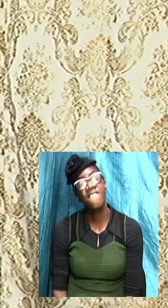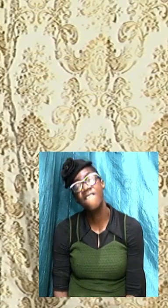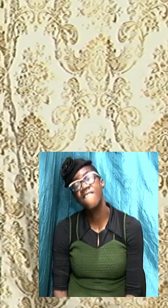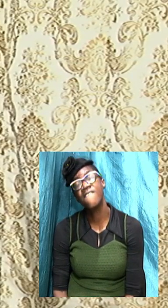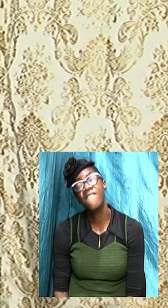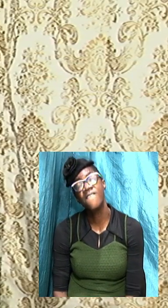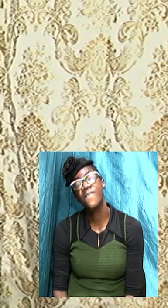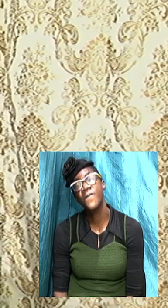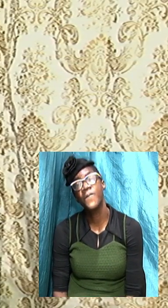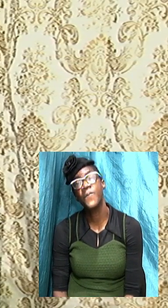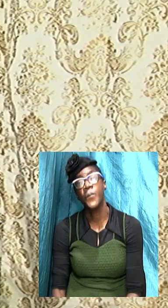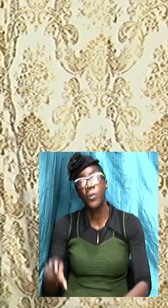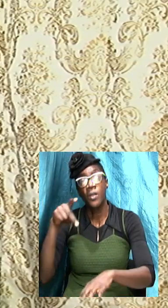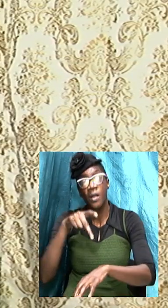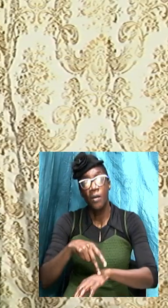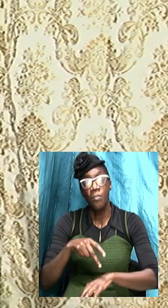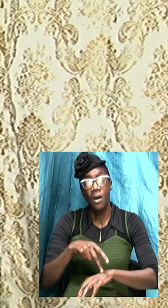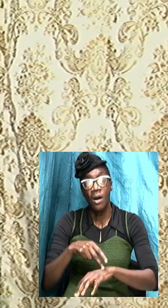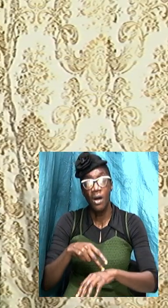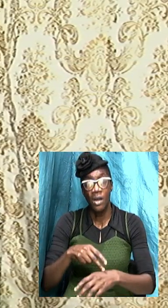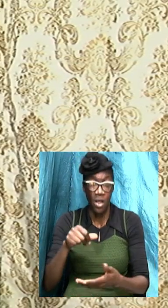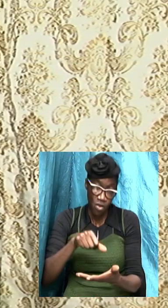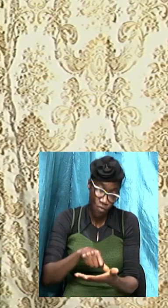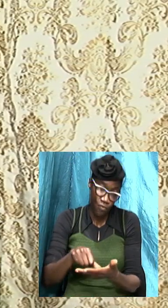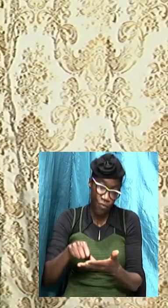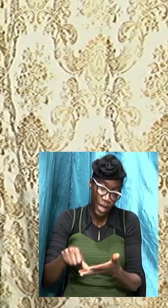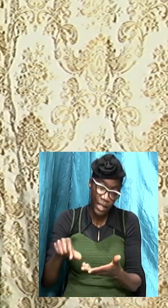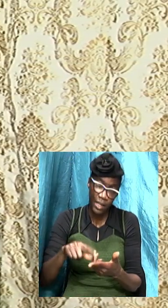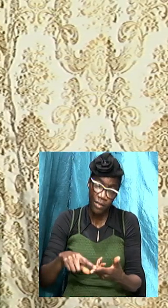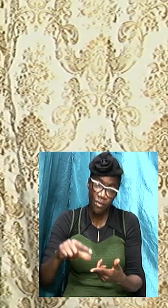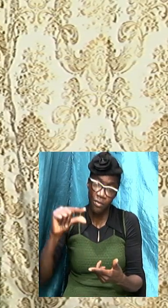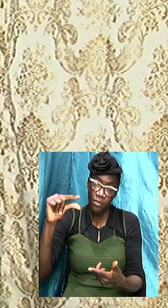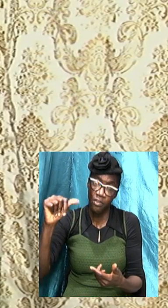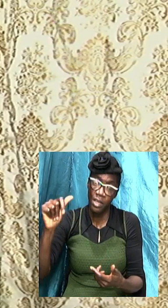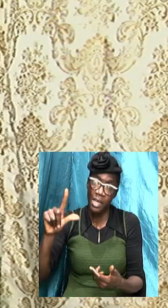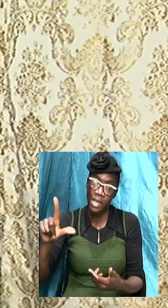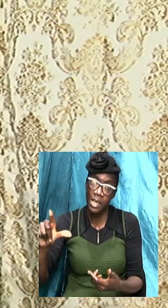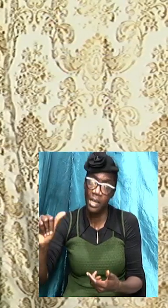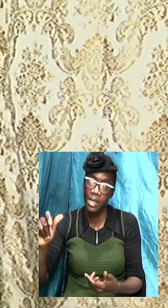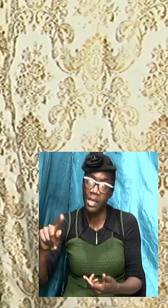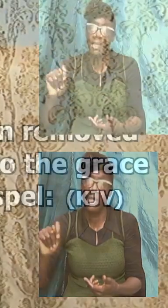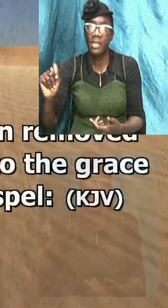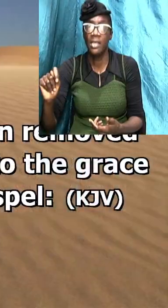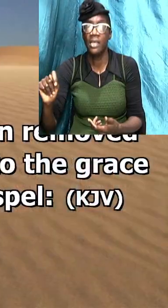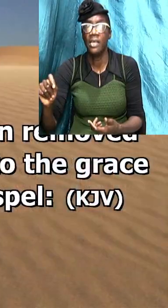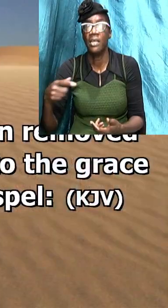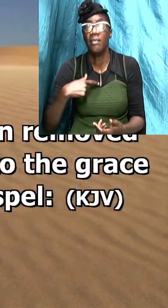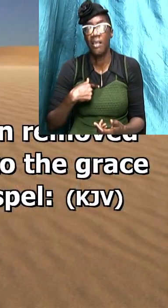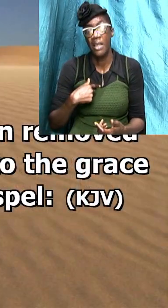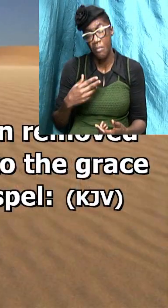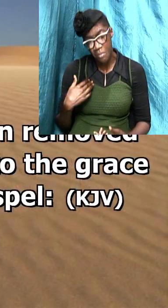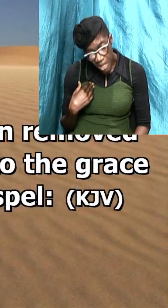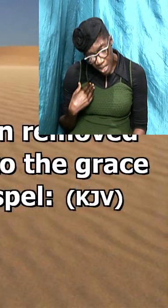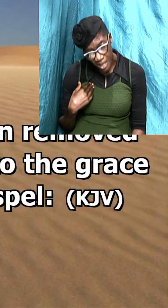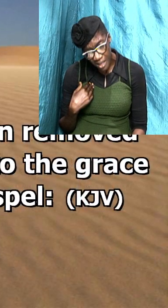this was Paul now writing to the Galatians and he said I marvel